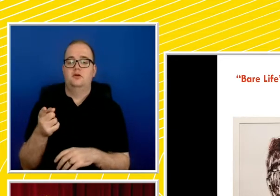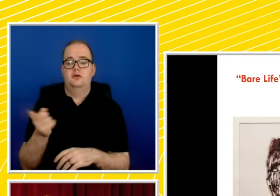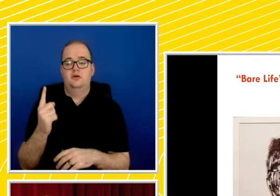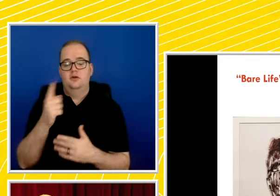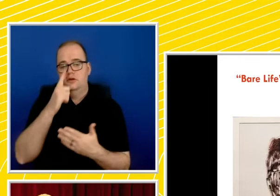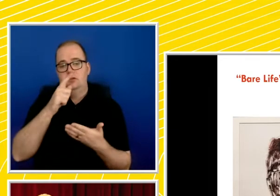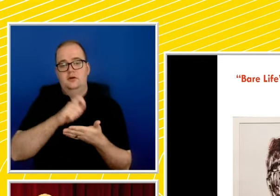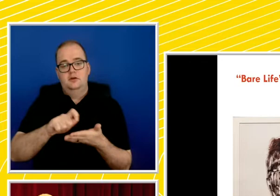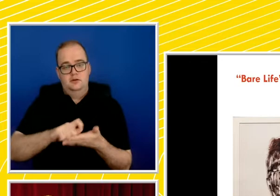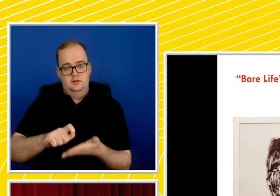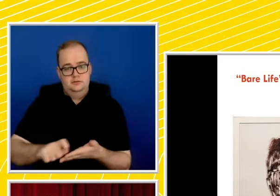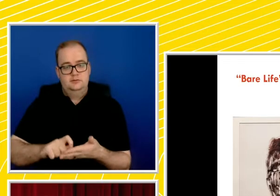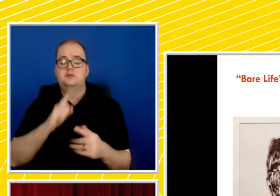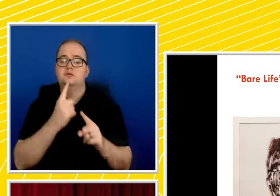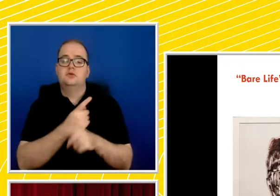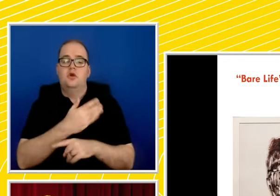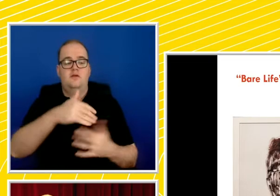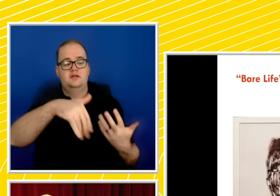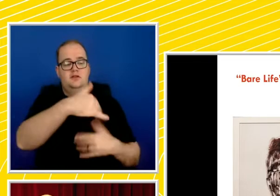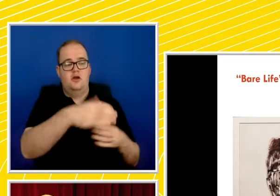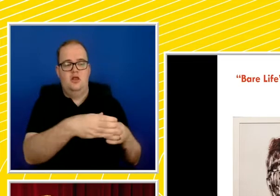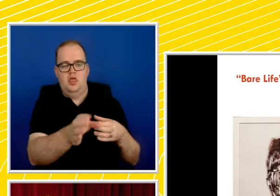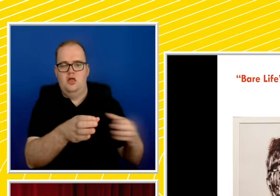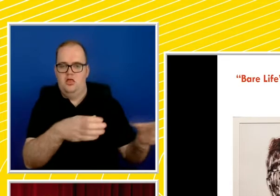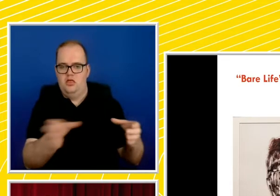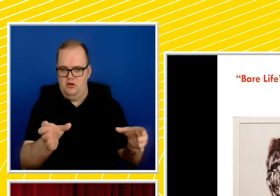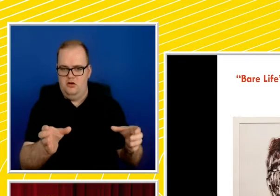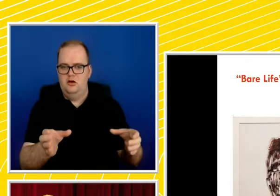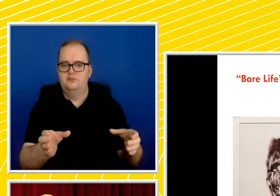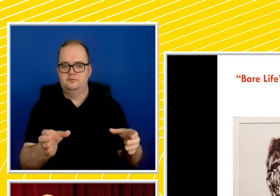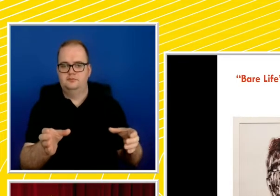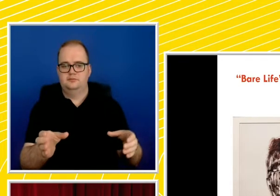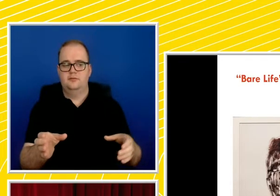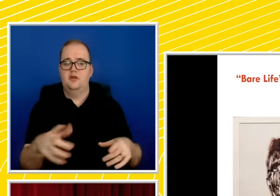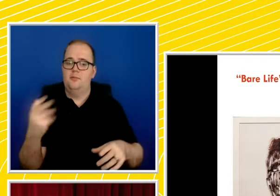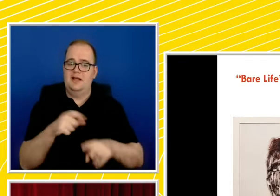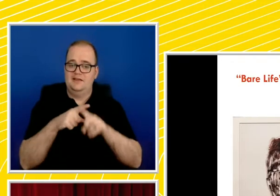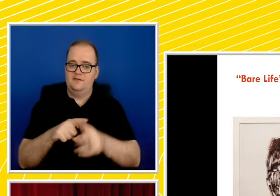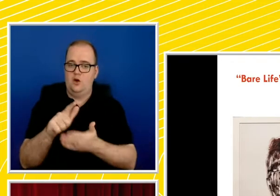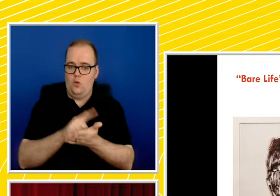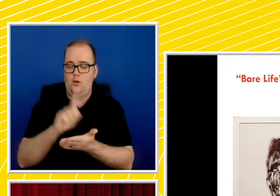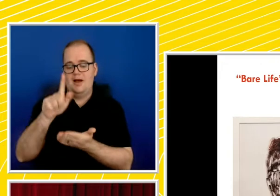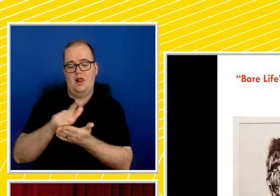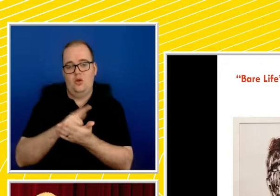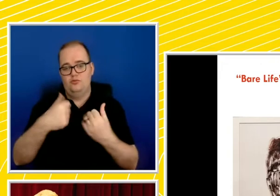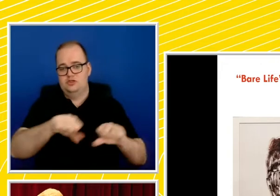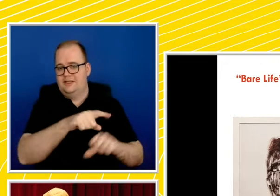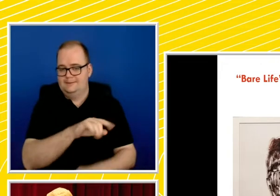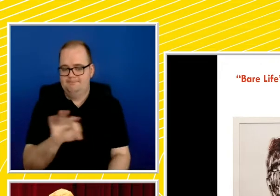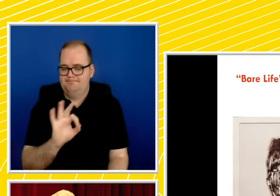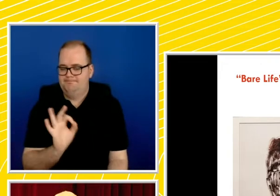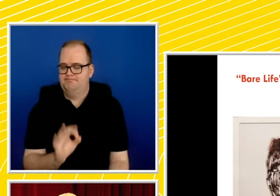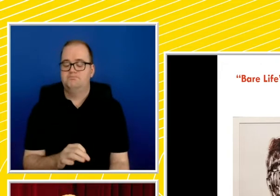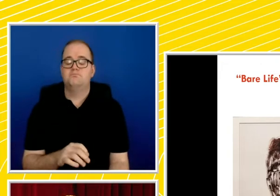protections, living within the law, but not protected by the law. This creates a situation based in the ancient